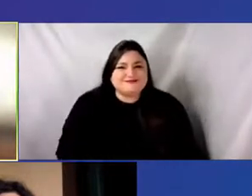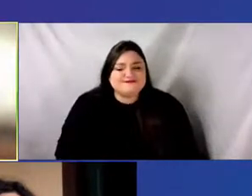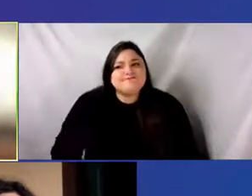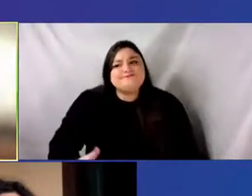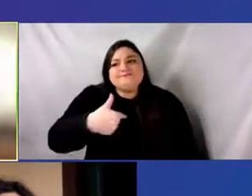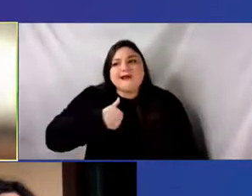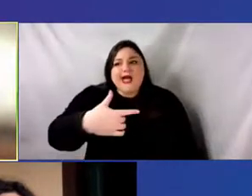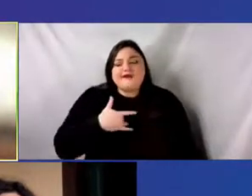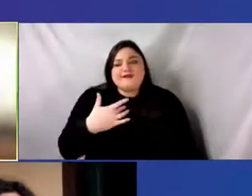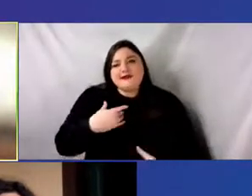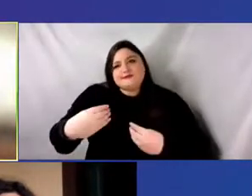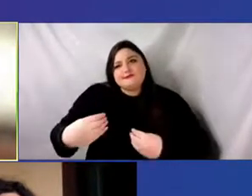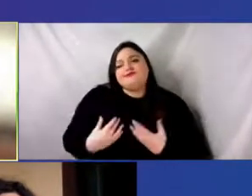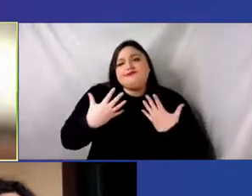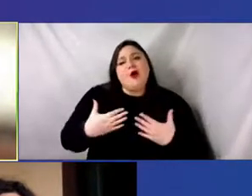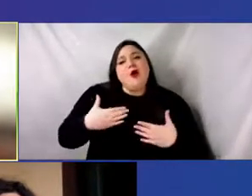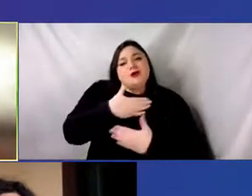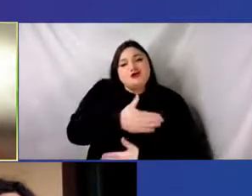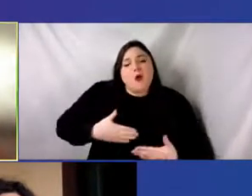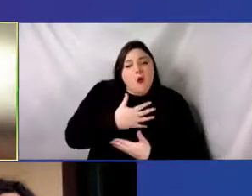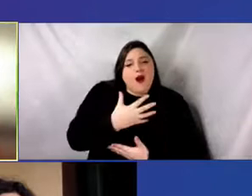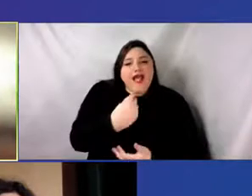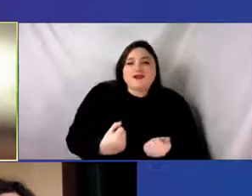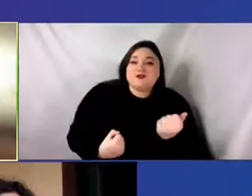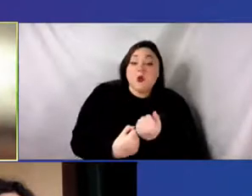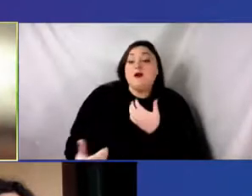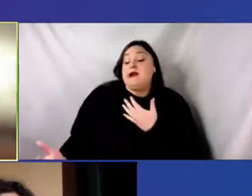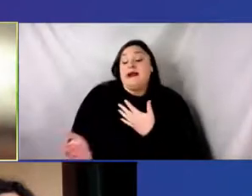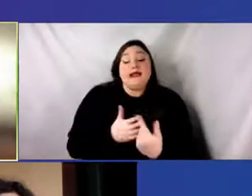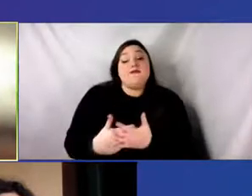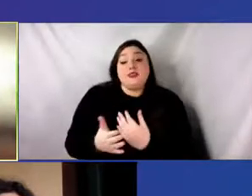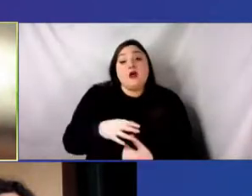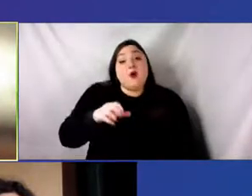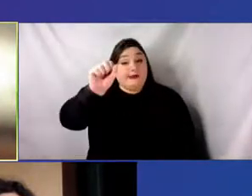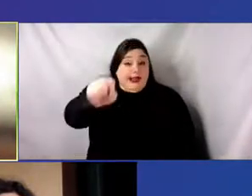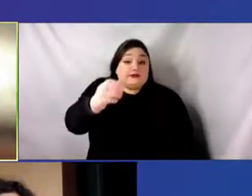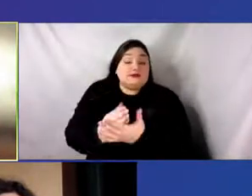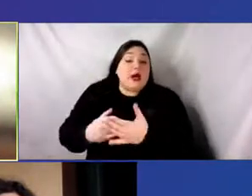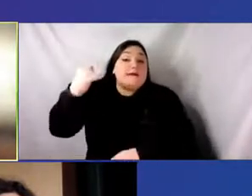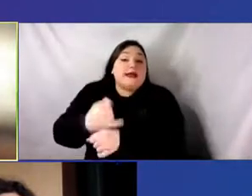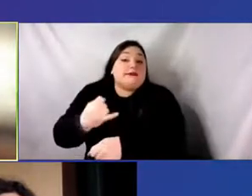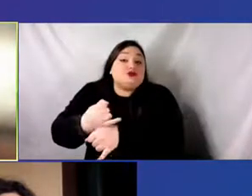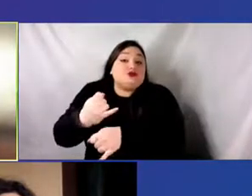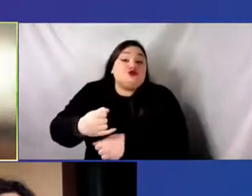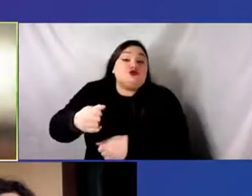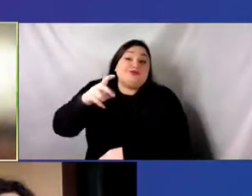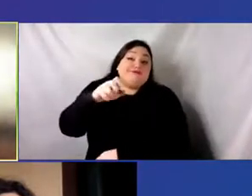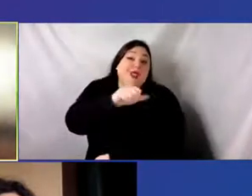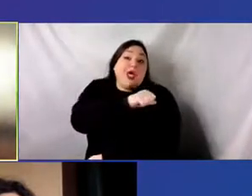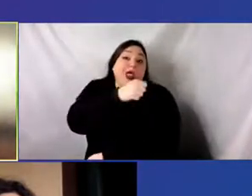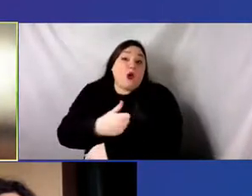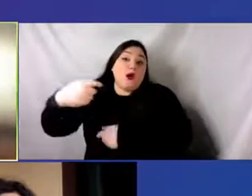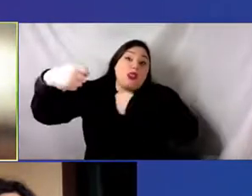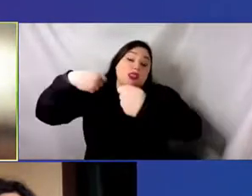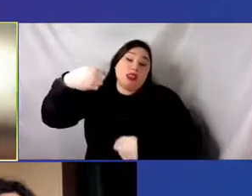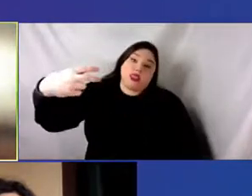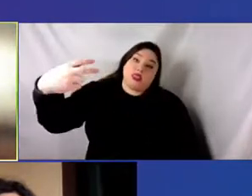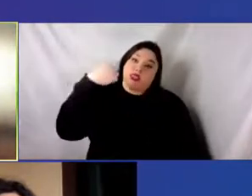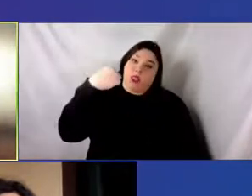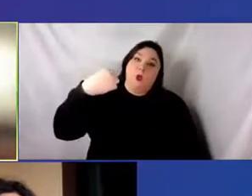feeling joy despite being denied by certain institutions or authorities. And that to me is my